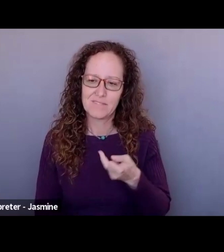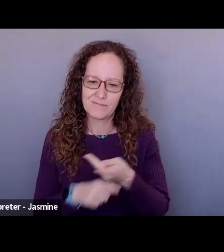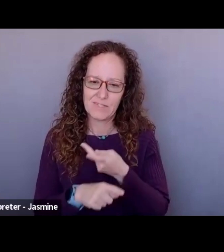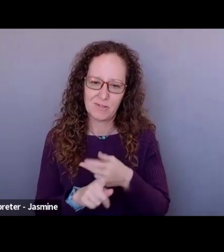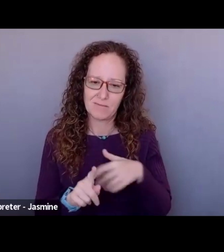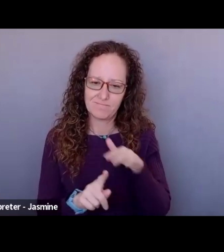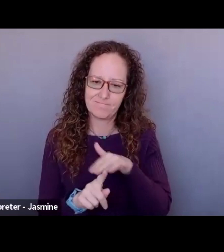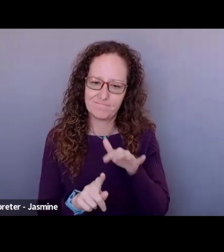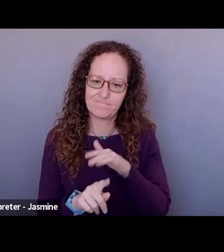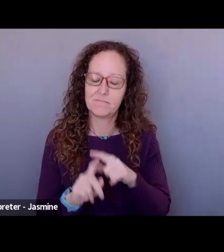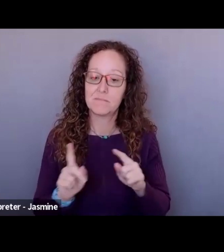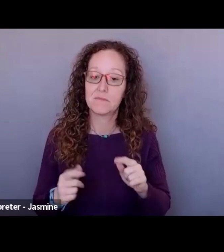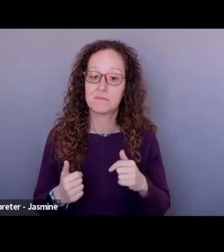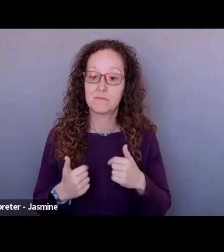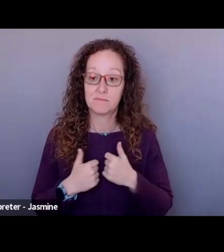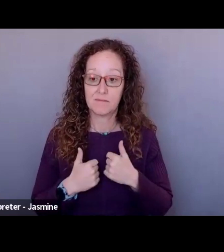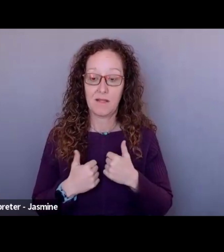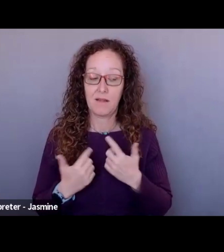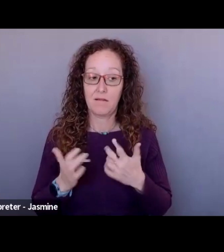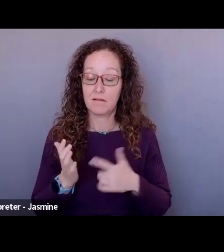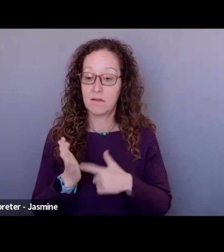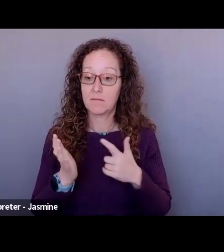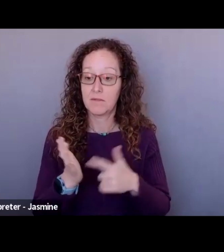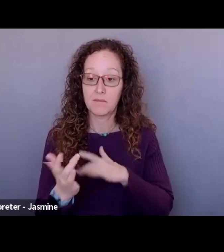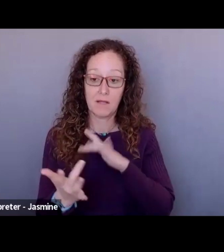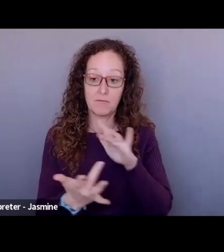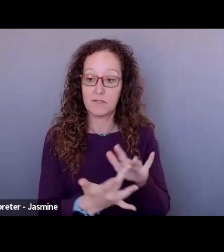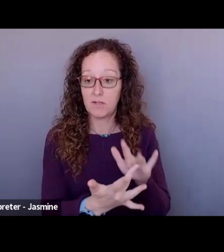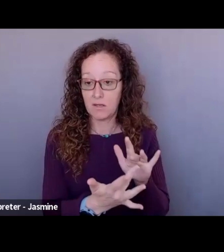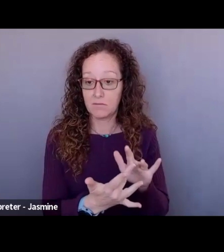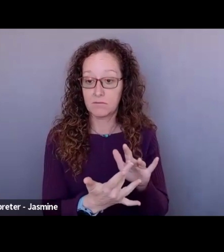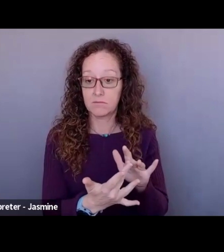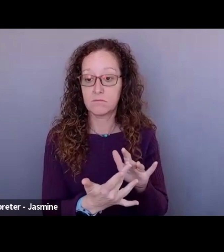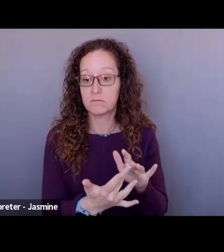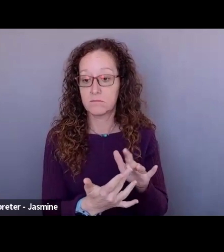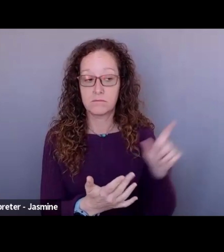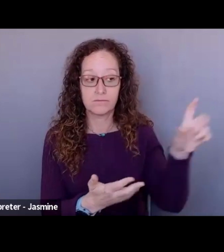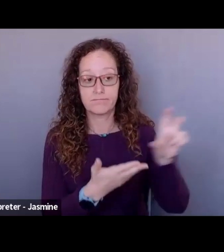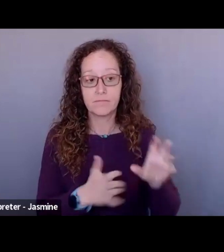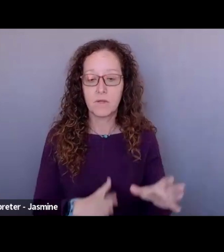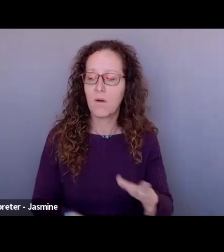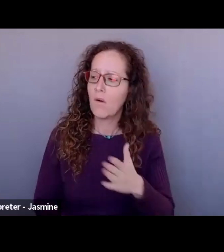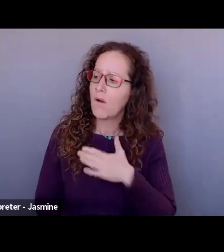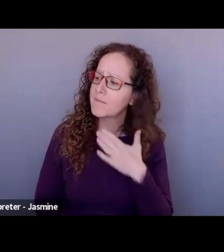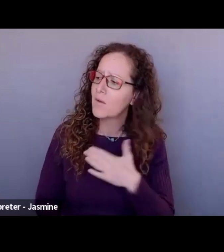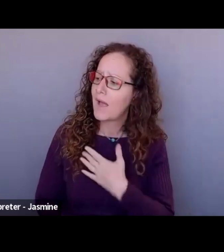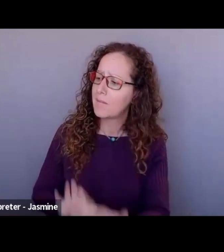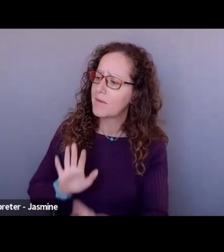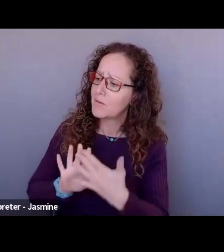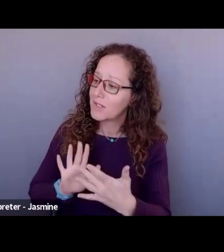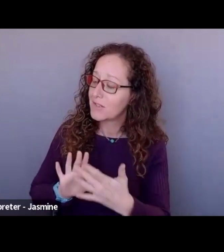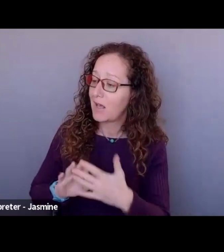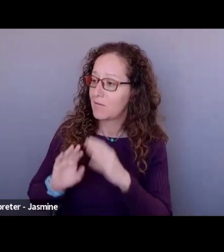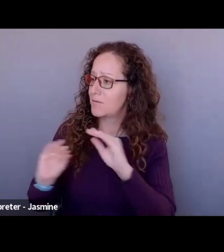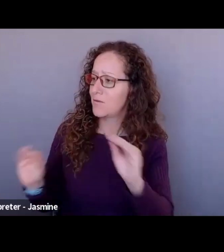but I've, I've reached out on occasion and I've had funders say back to me, I'm so glad you reached out to me. No